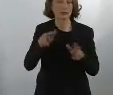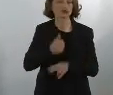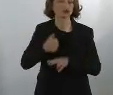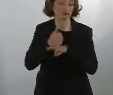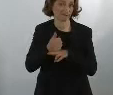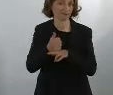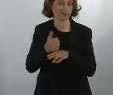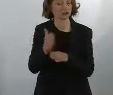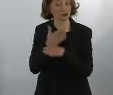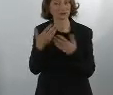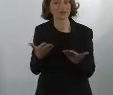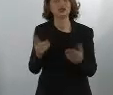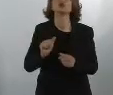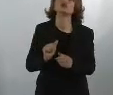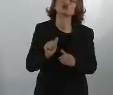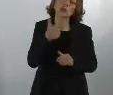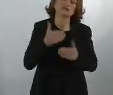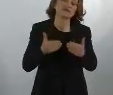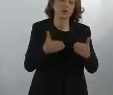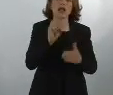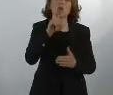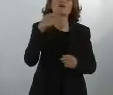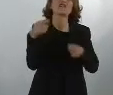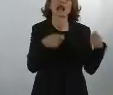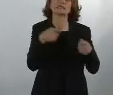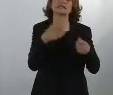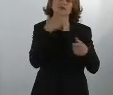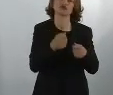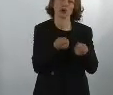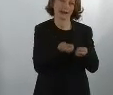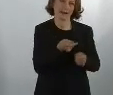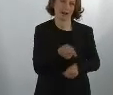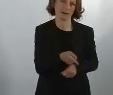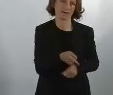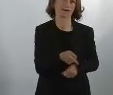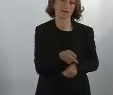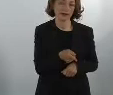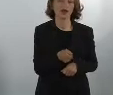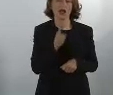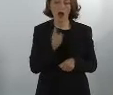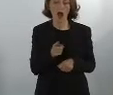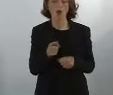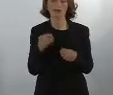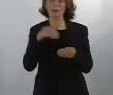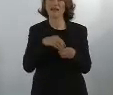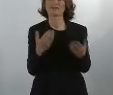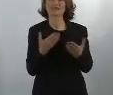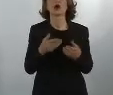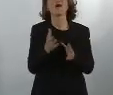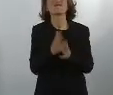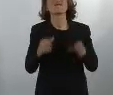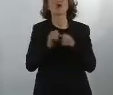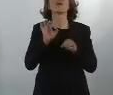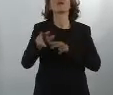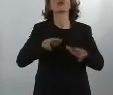the decision at EU level to, first of all, find a solution for funding,